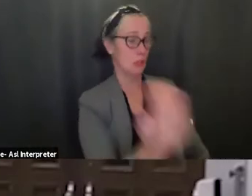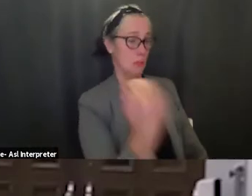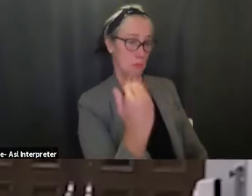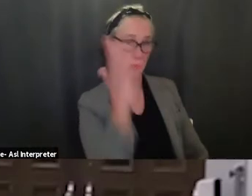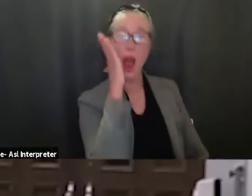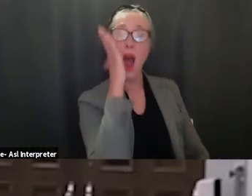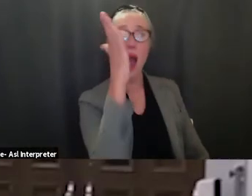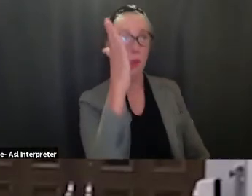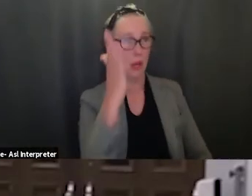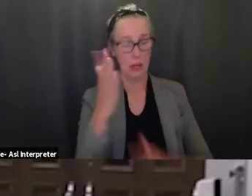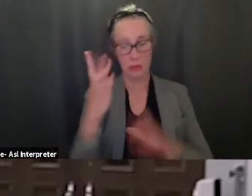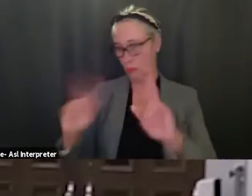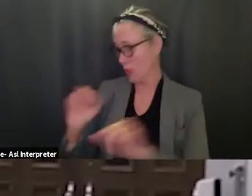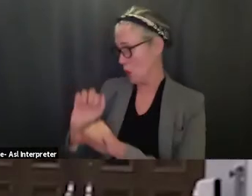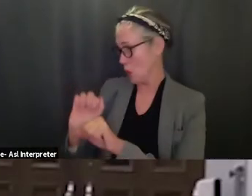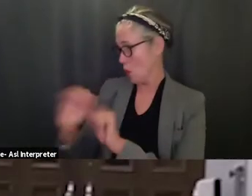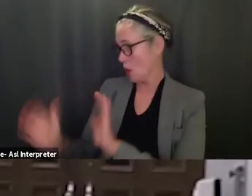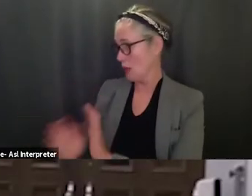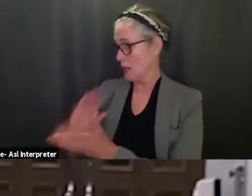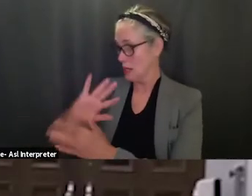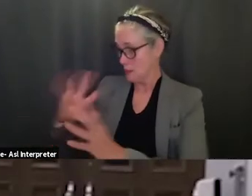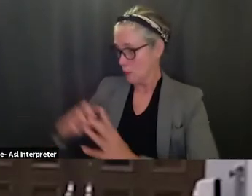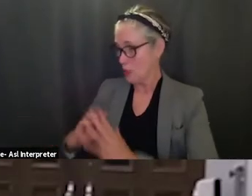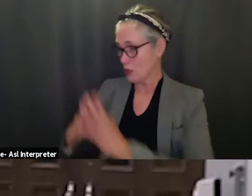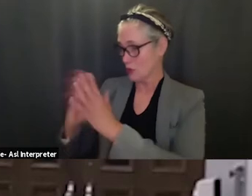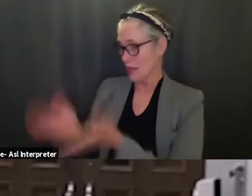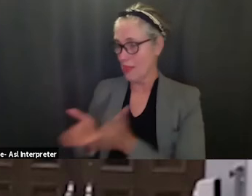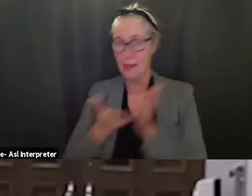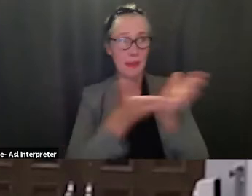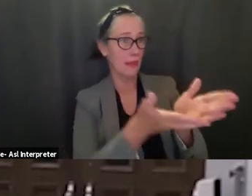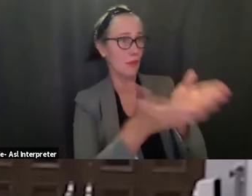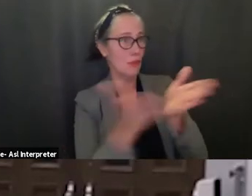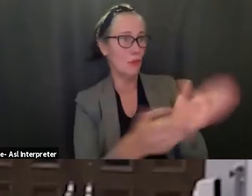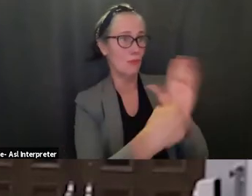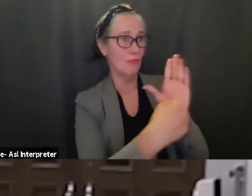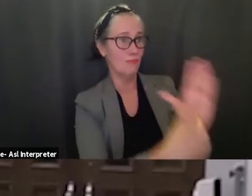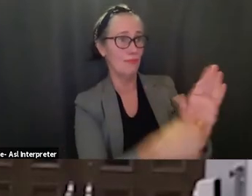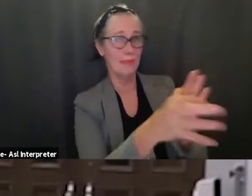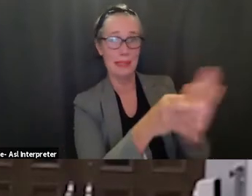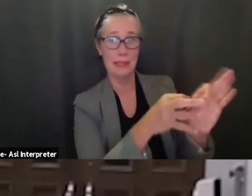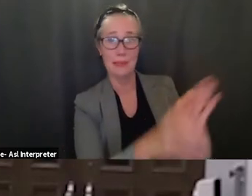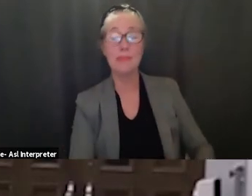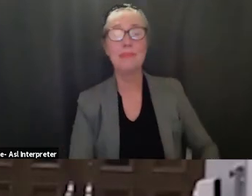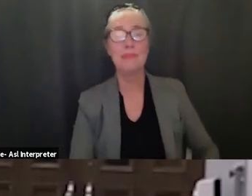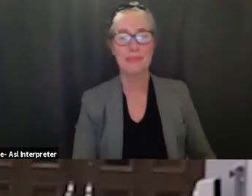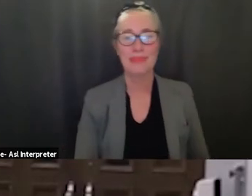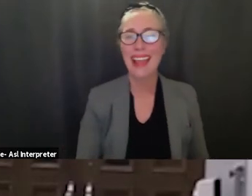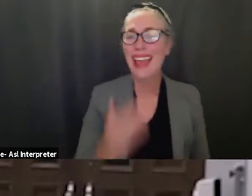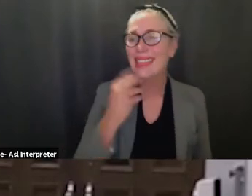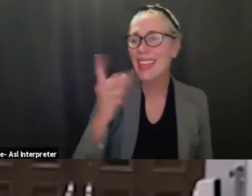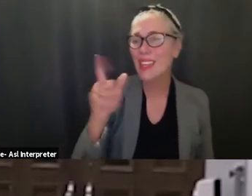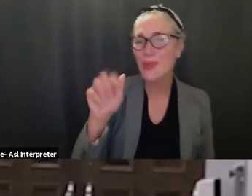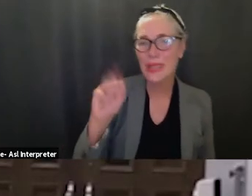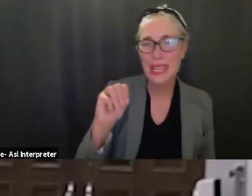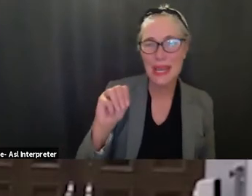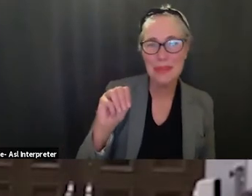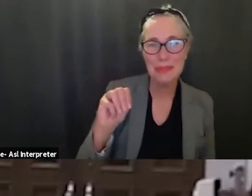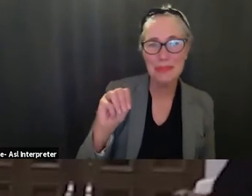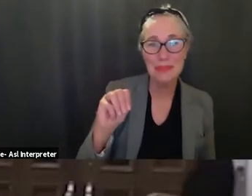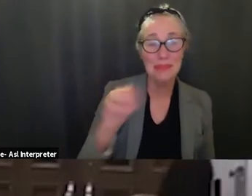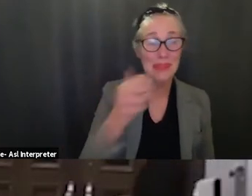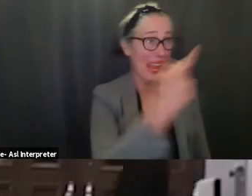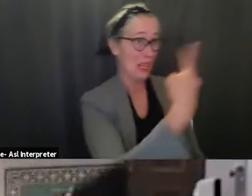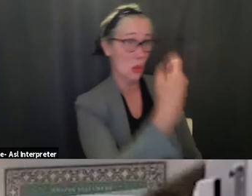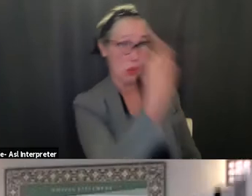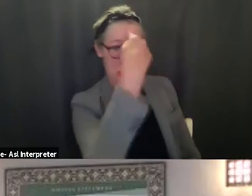that's it does anybody have any questions for me thank you kim thank you so much and again board members we are